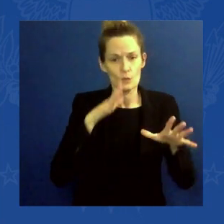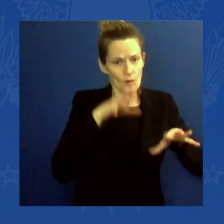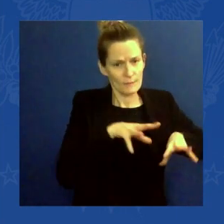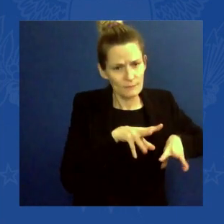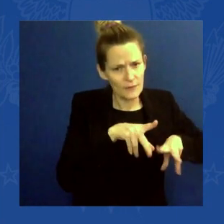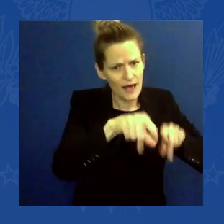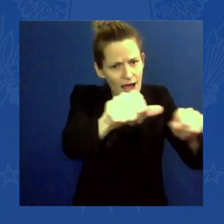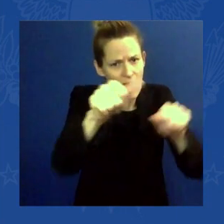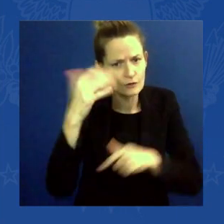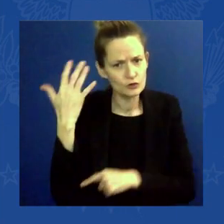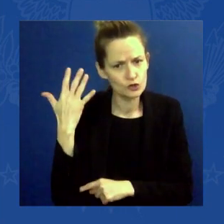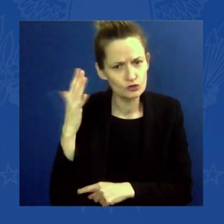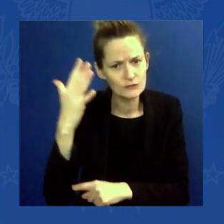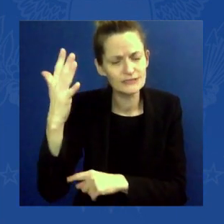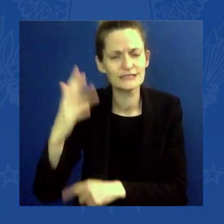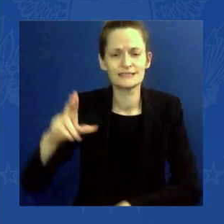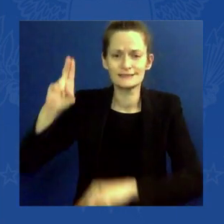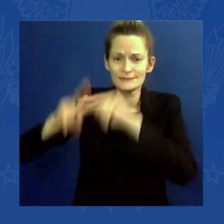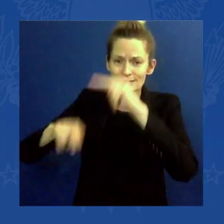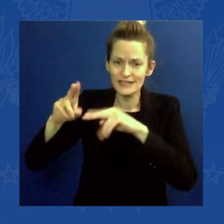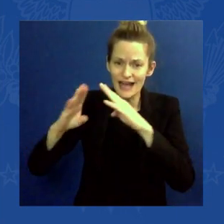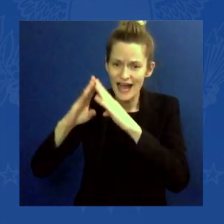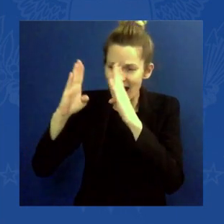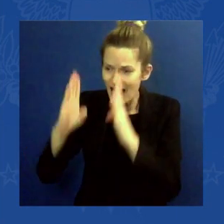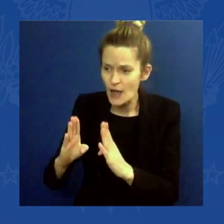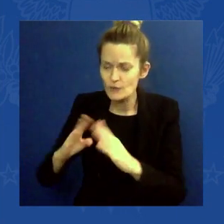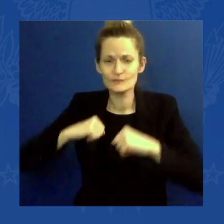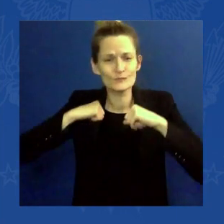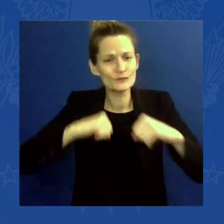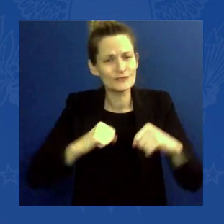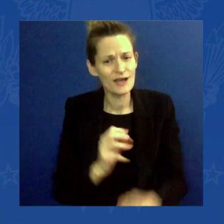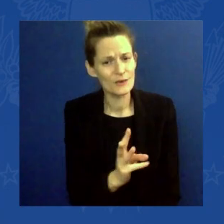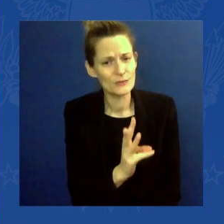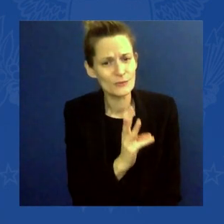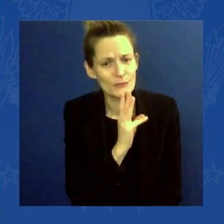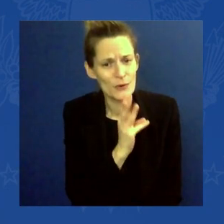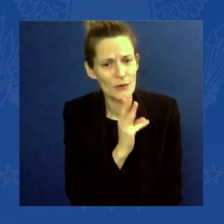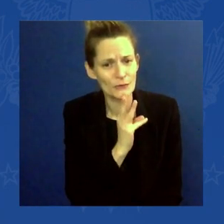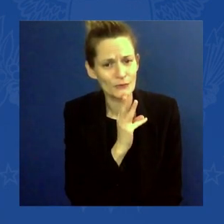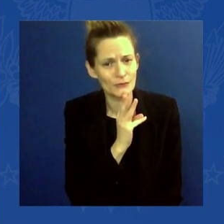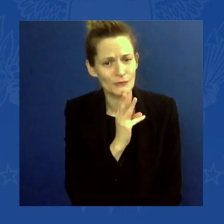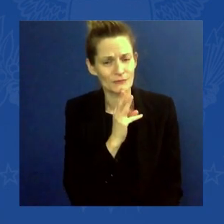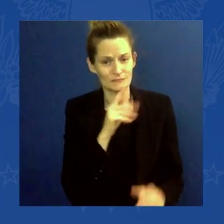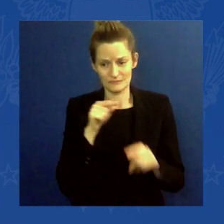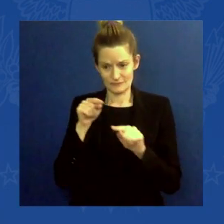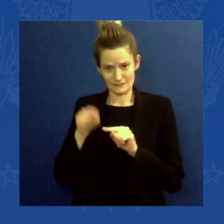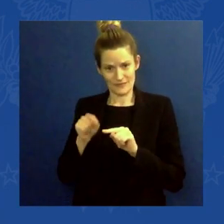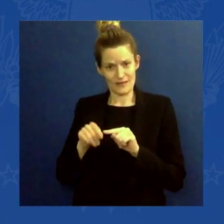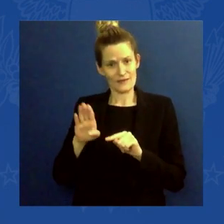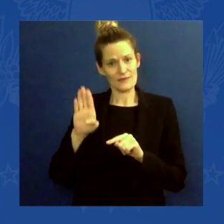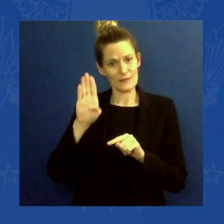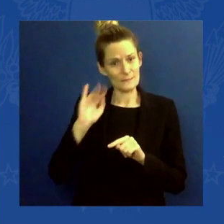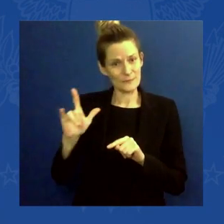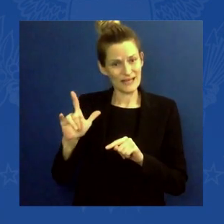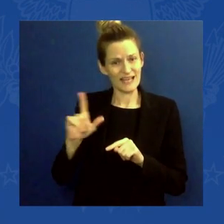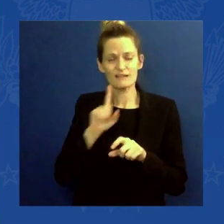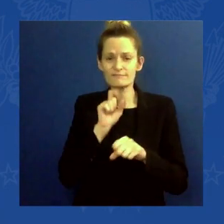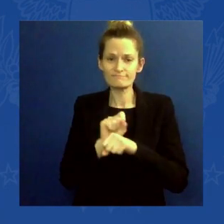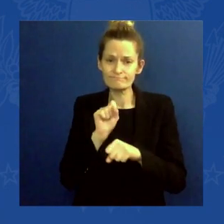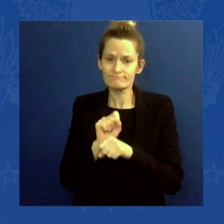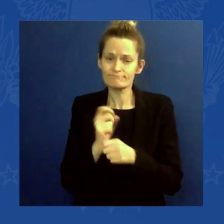sources. This bipartisan bill includes more than $8 billion for increased resilience